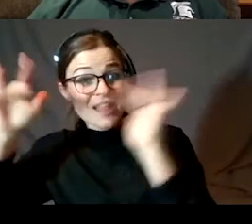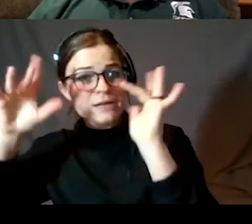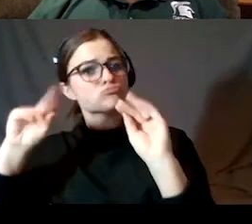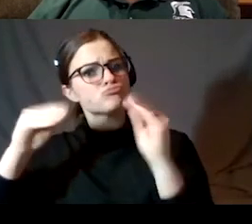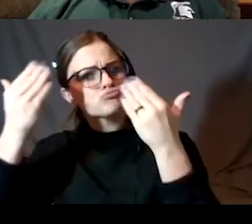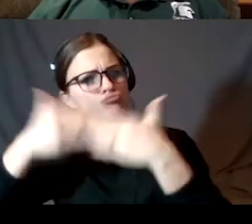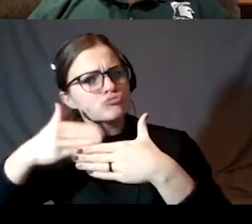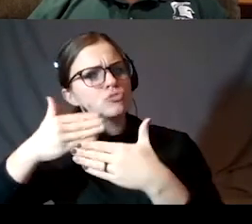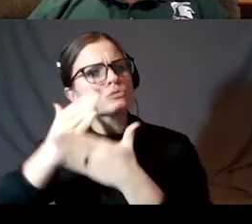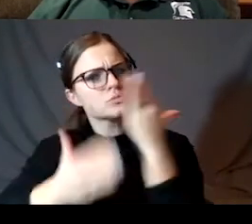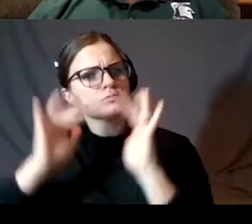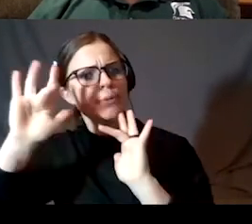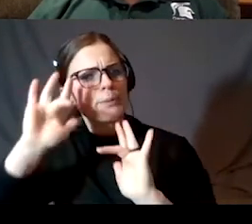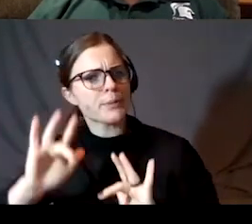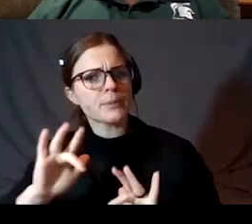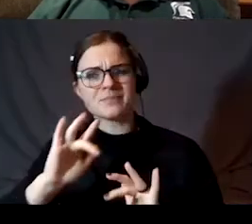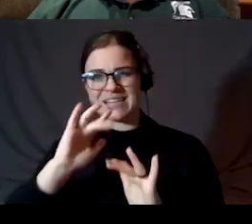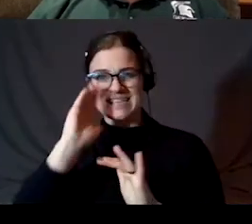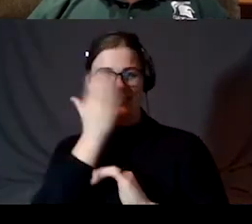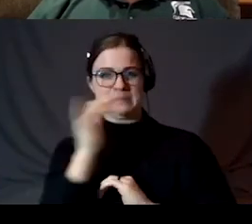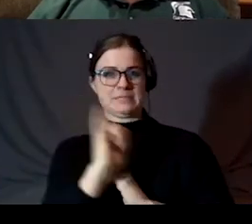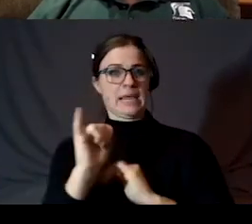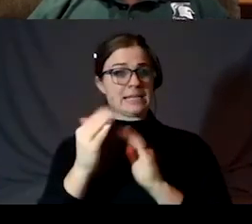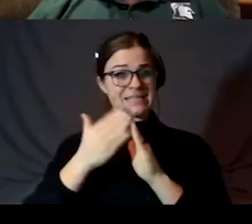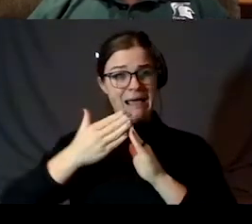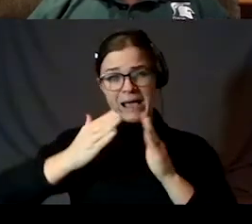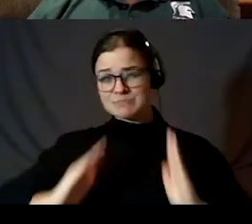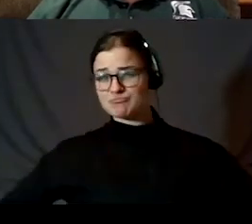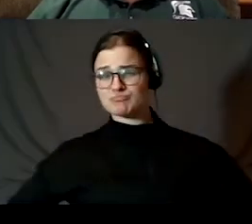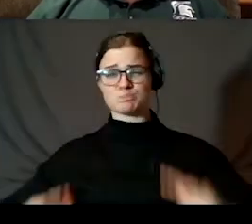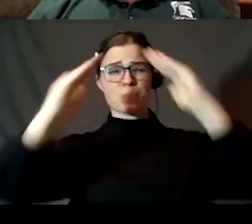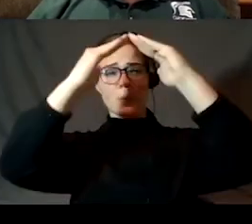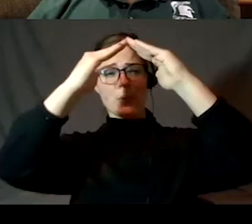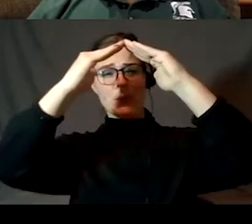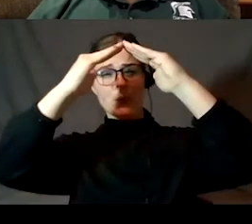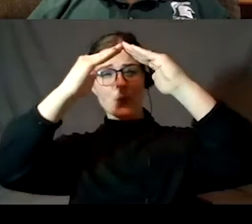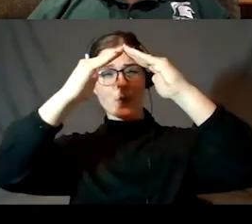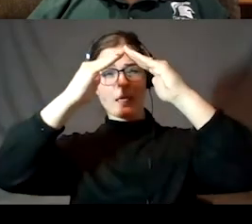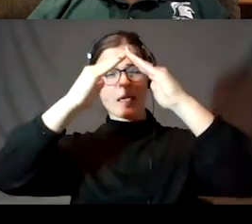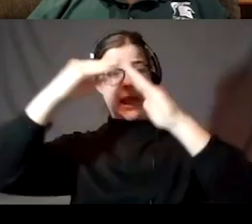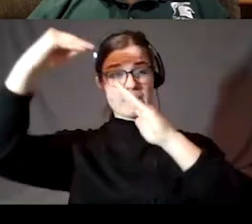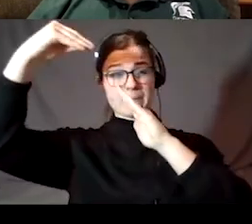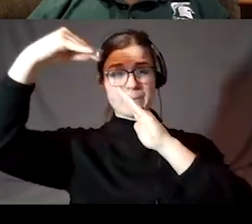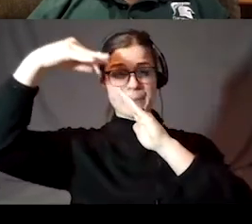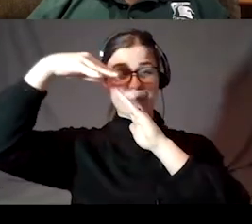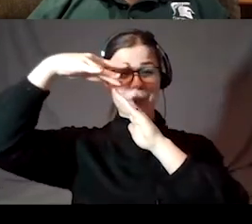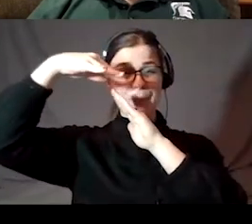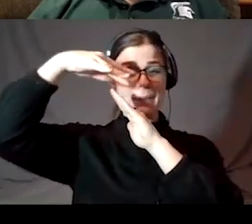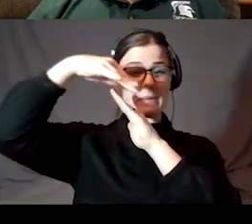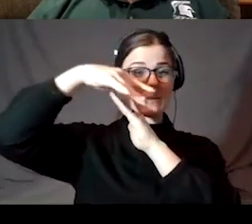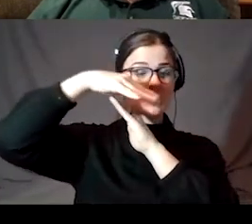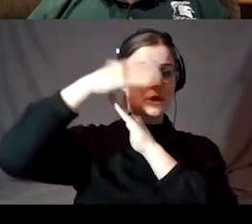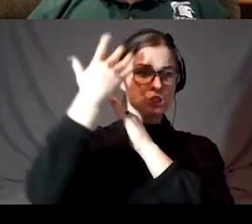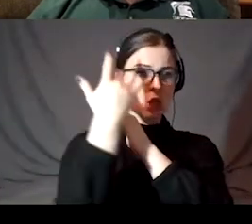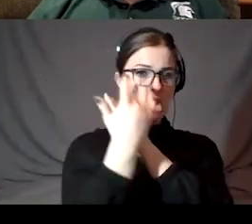It looks as though there are mountains so high that the tops of them are covered in light while the lower parts in the valleys